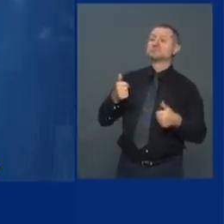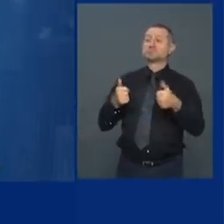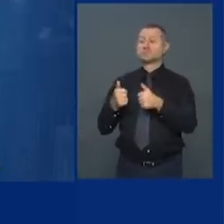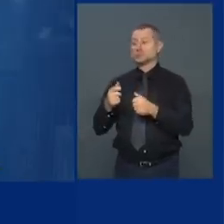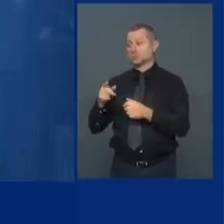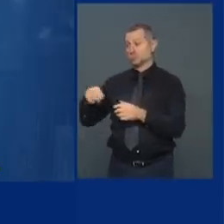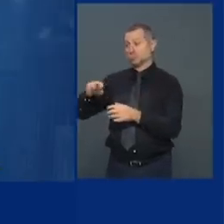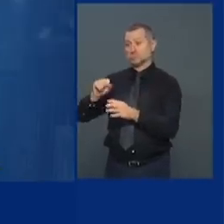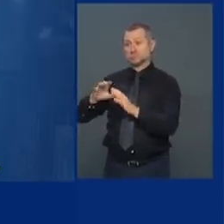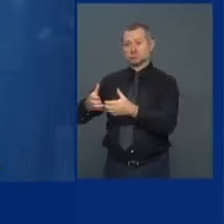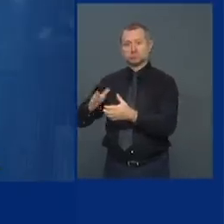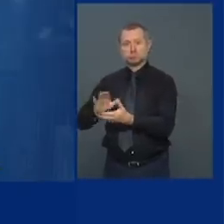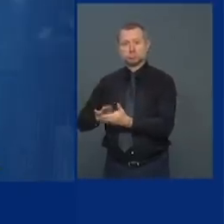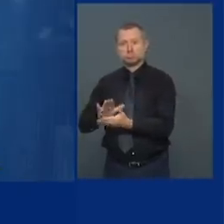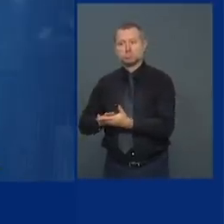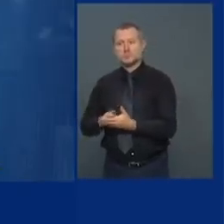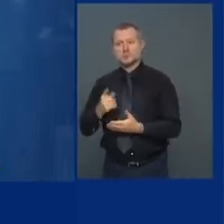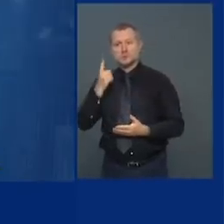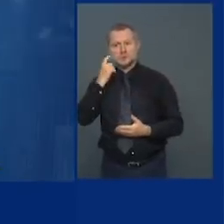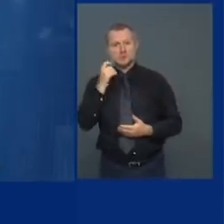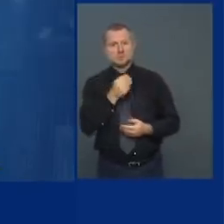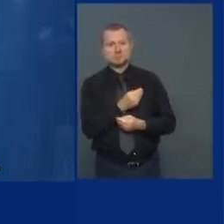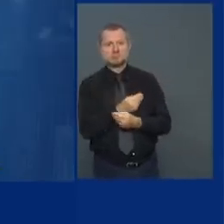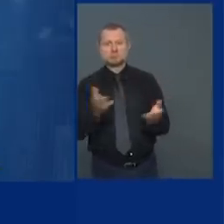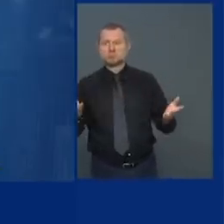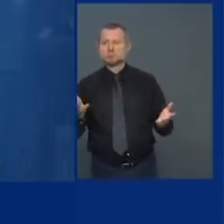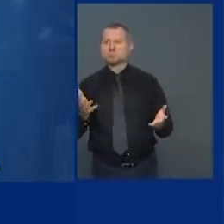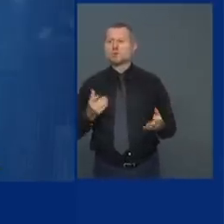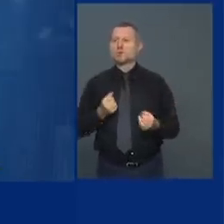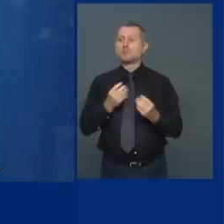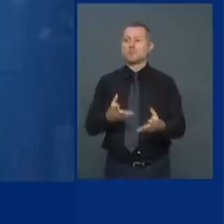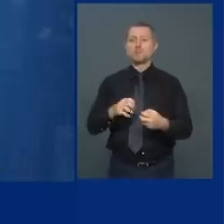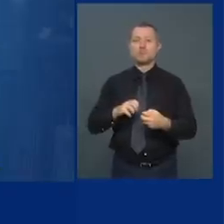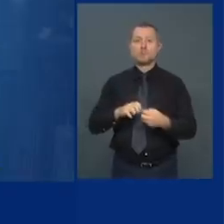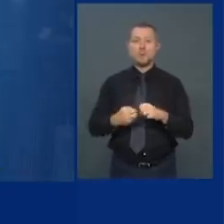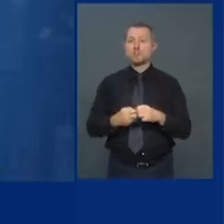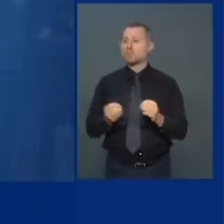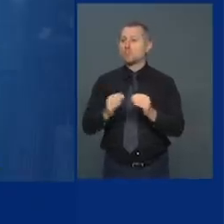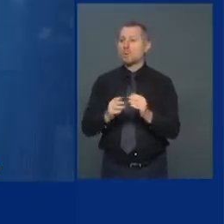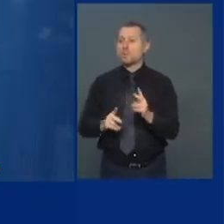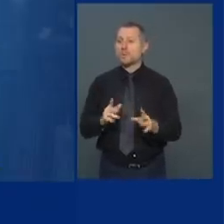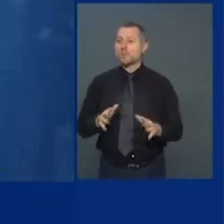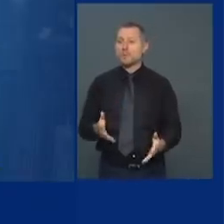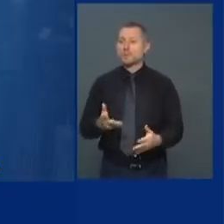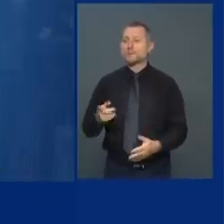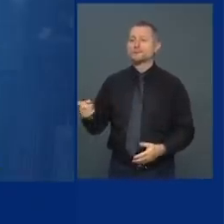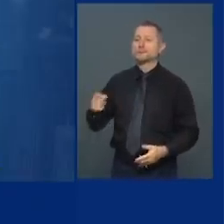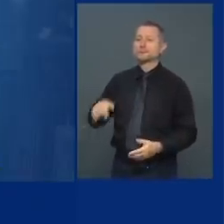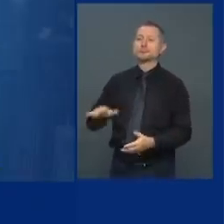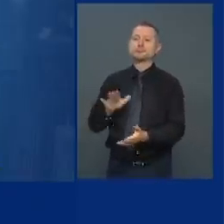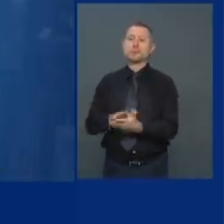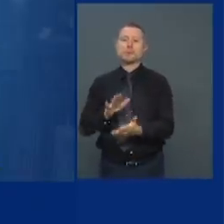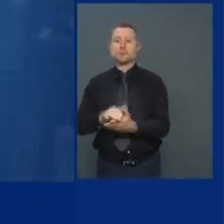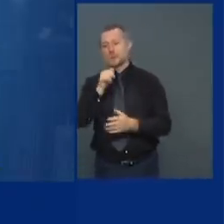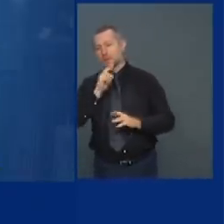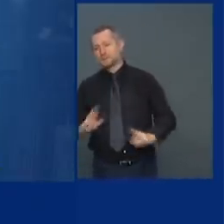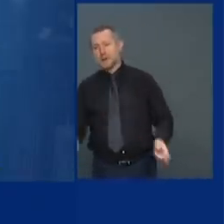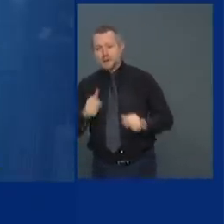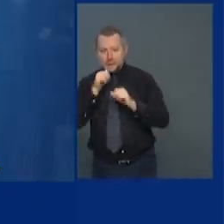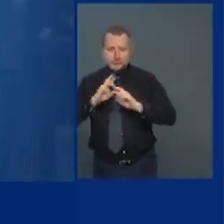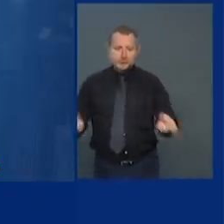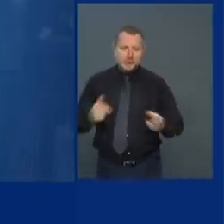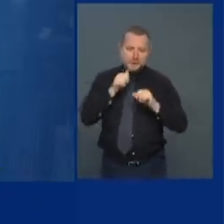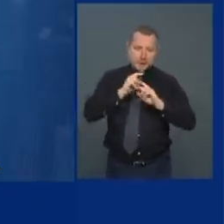increased the anxiety because the principal's union said the schools aren't ready to reopen. That